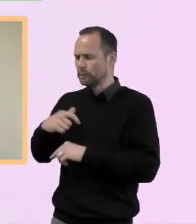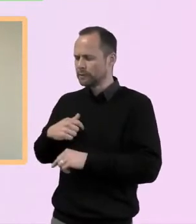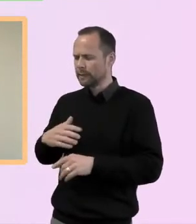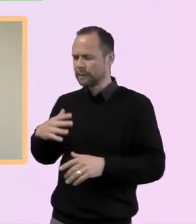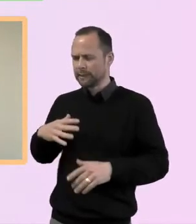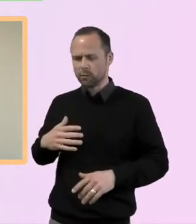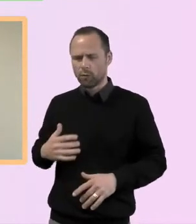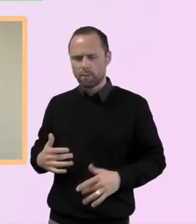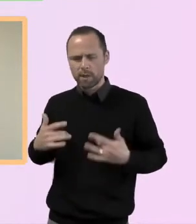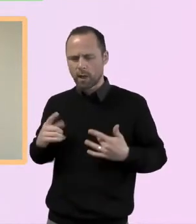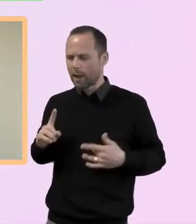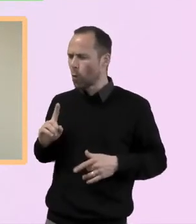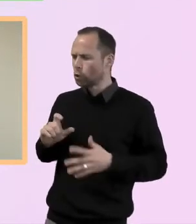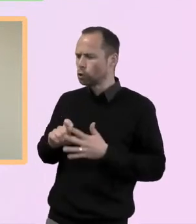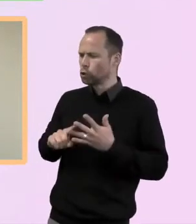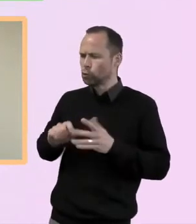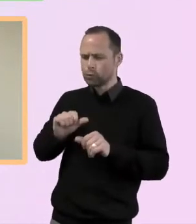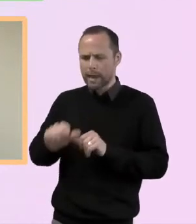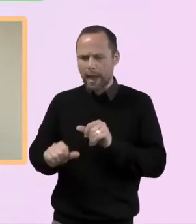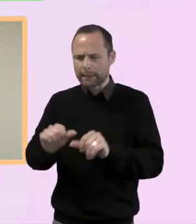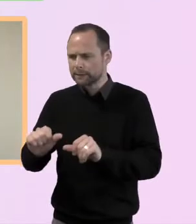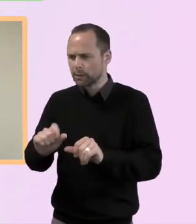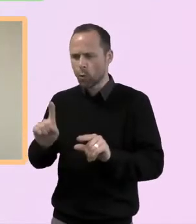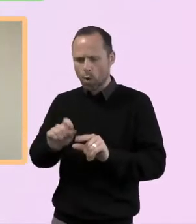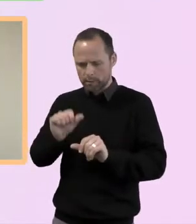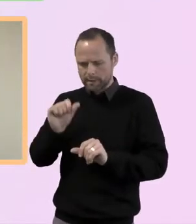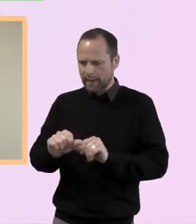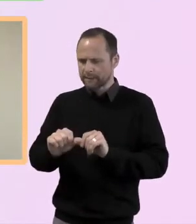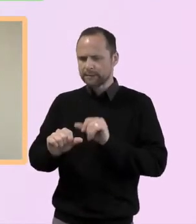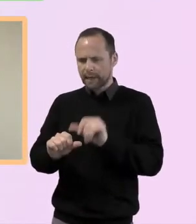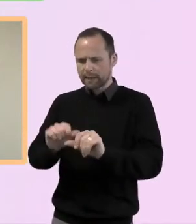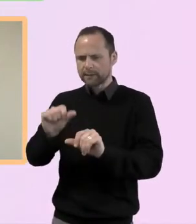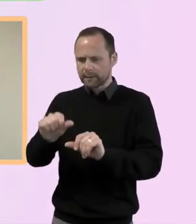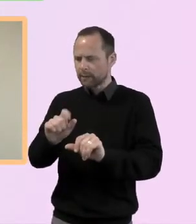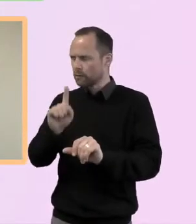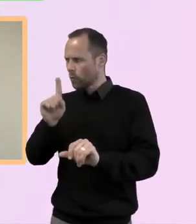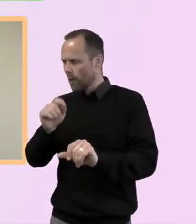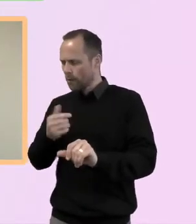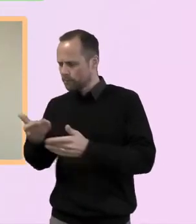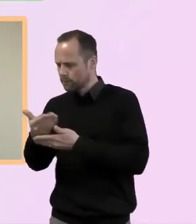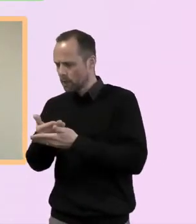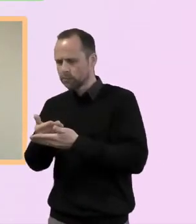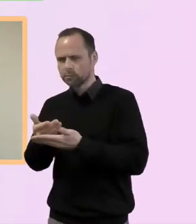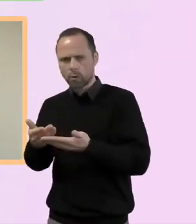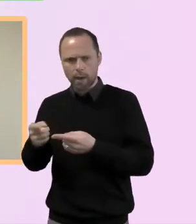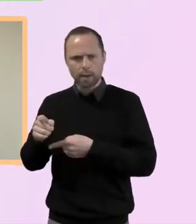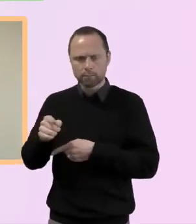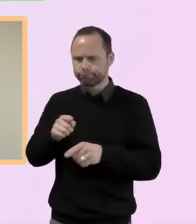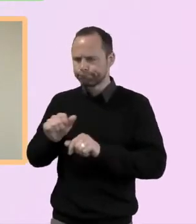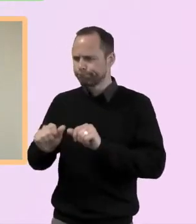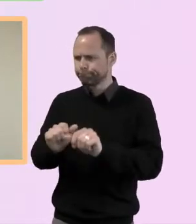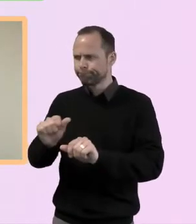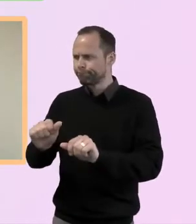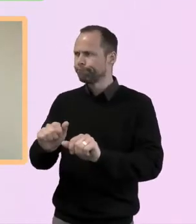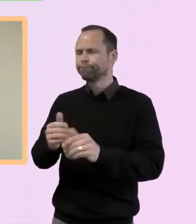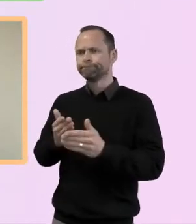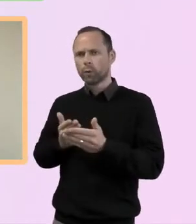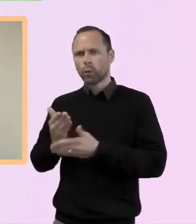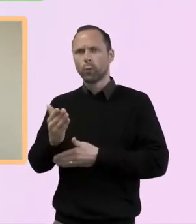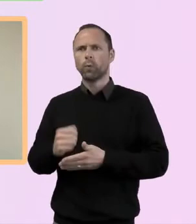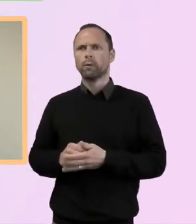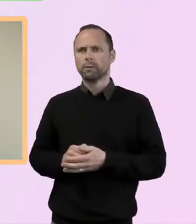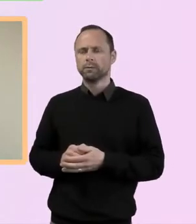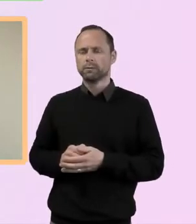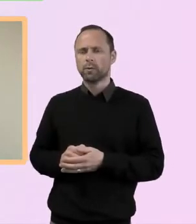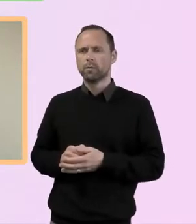going to do next and how are we going to do it? And what is our next thing? And what is our new thing? Actually, if that is spoken into a people,